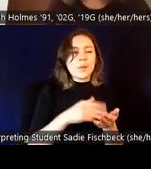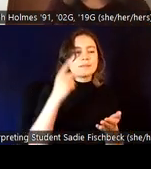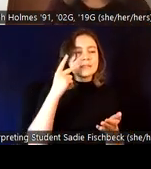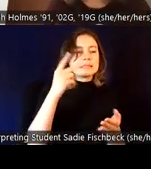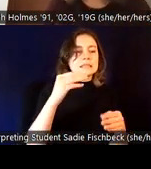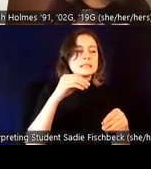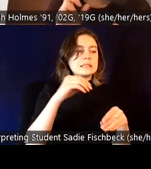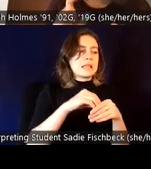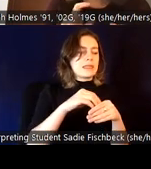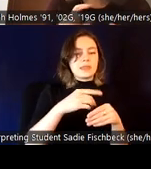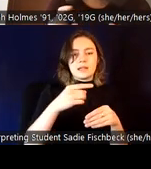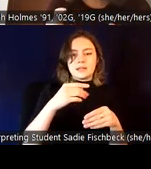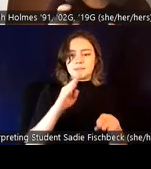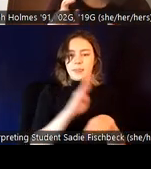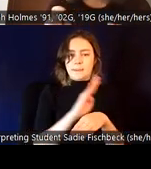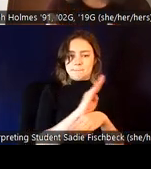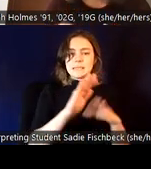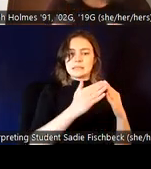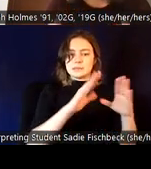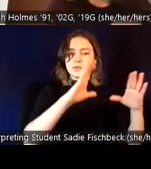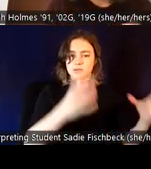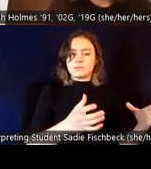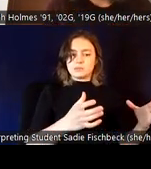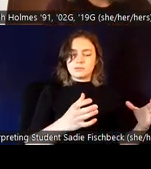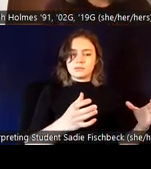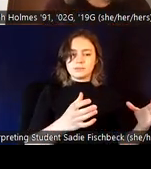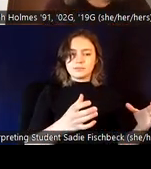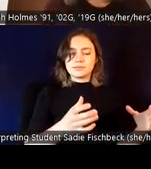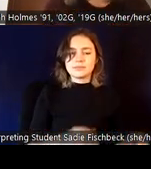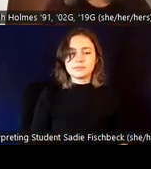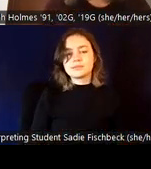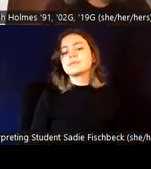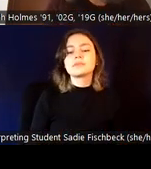Um, again, it's the use of mix or MX instead of Mr. or Miss.